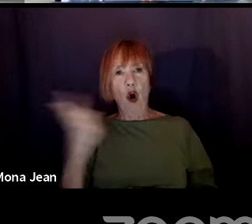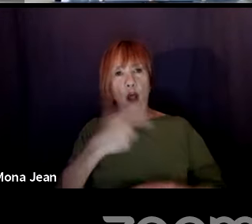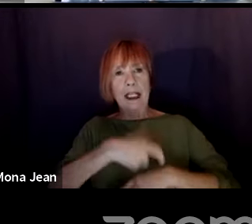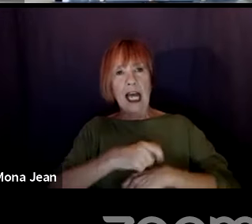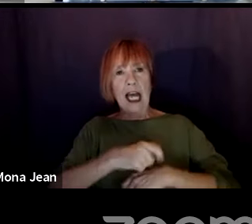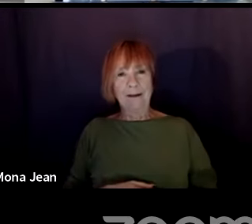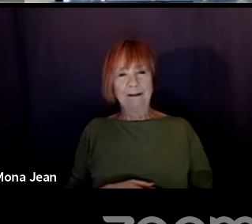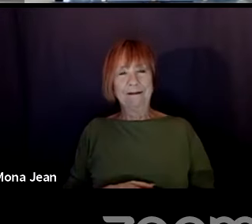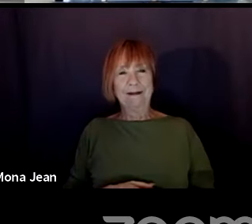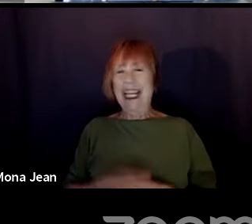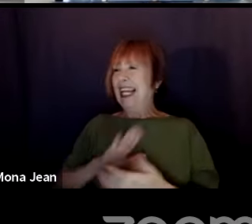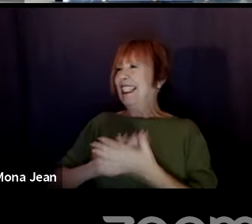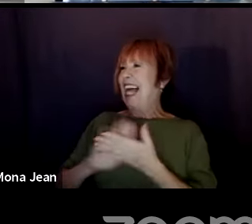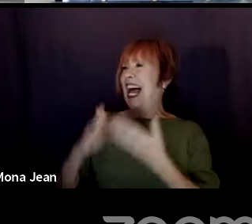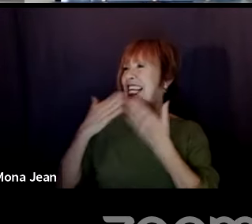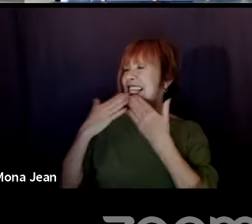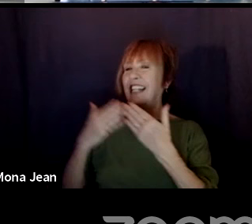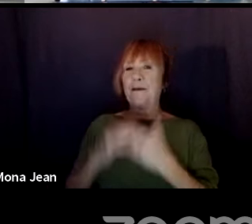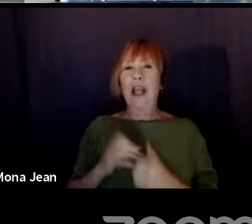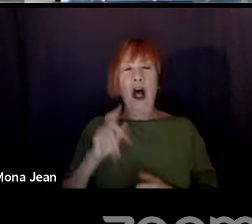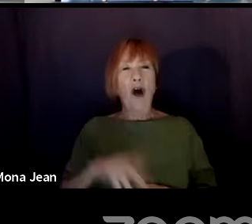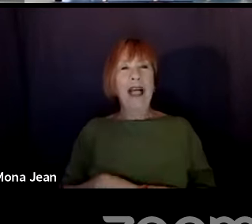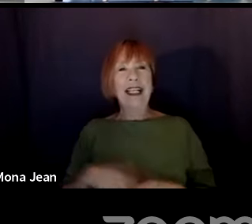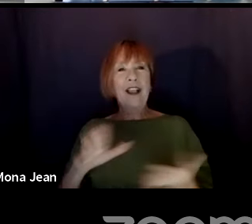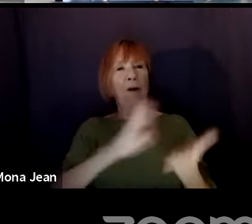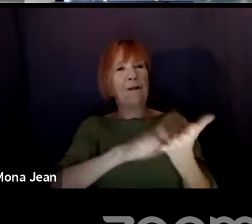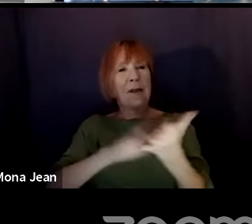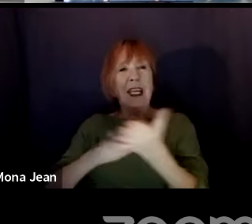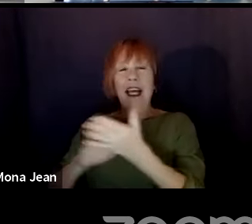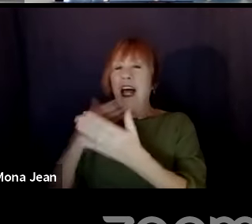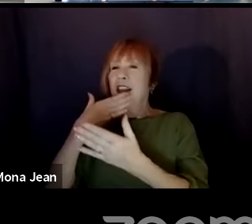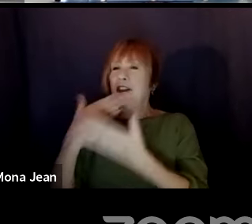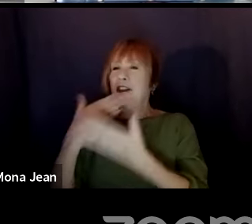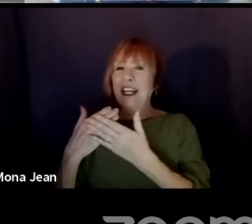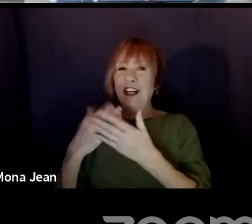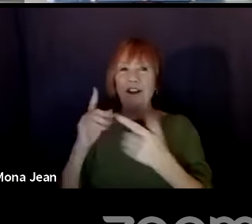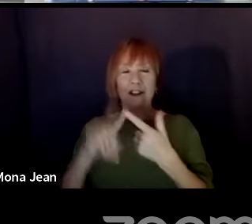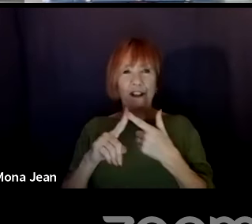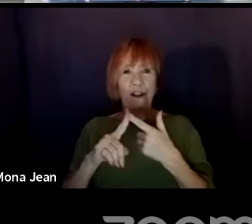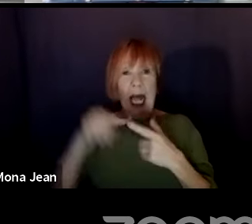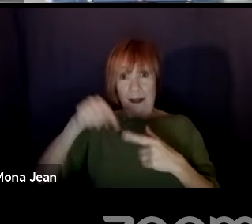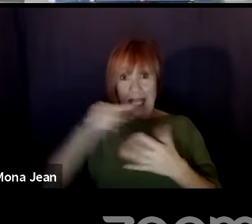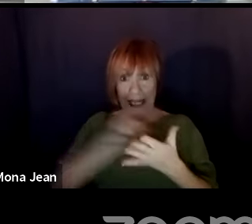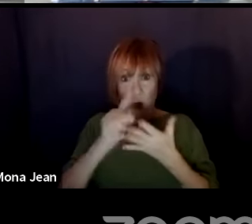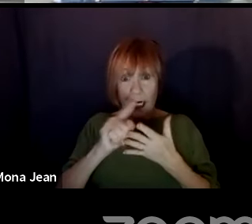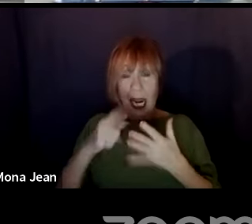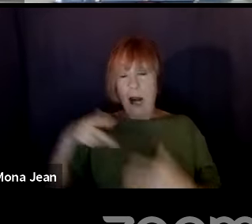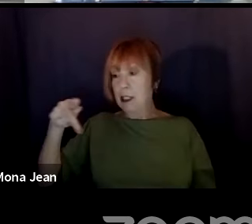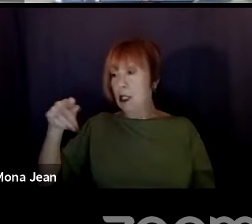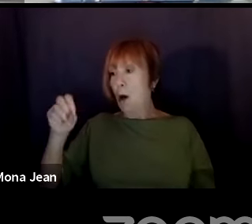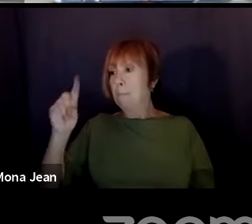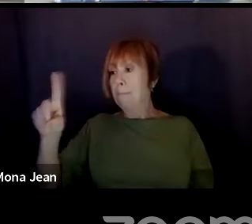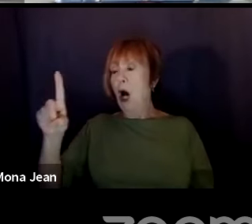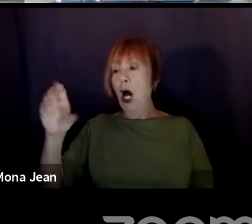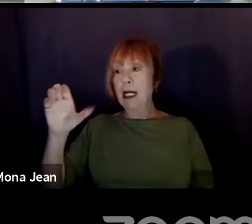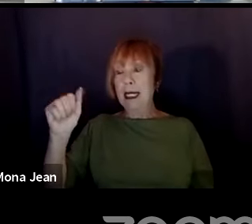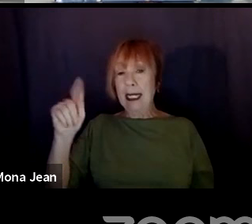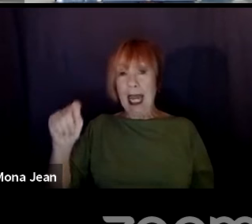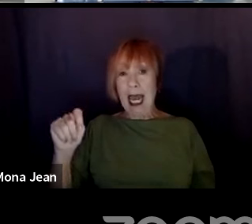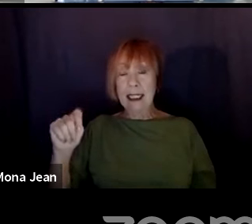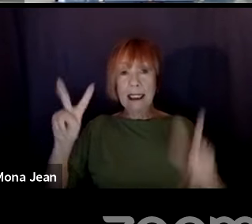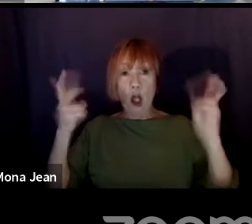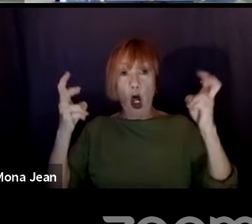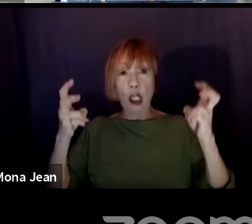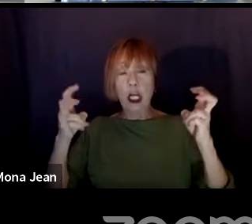times. All right, guys. Well, let me just do a few quick shout outs. want to say thank you. Uh, this week I was on a podcast by, um, called the